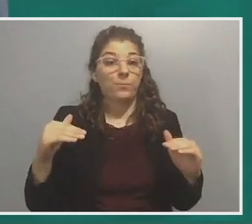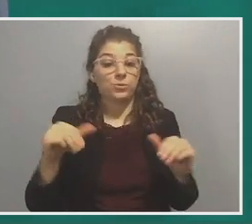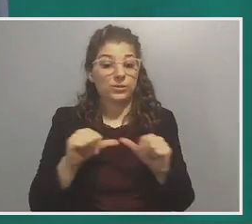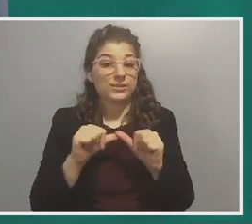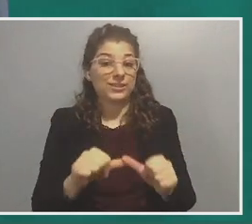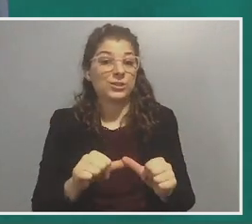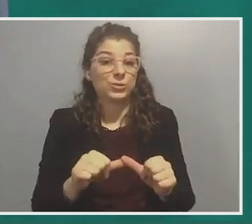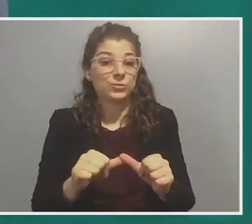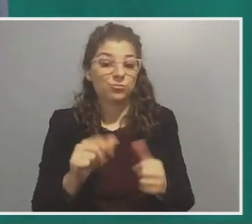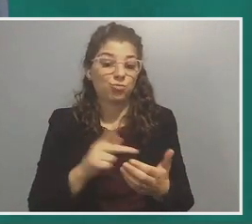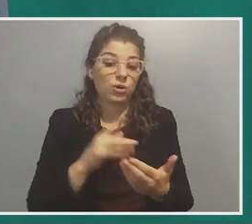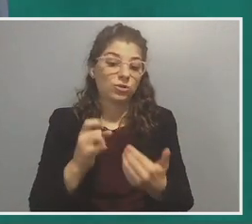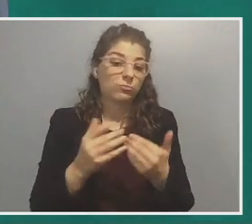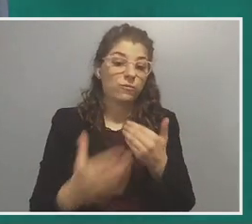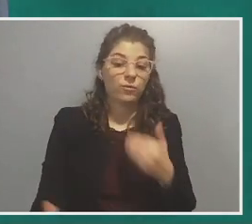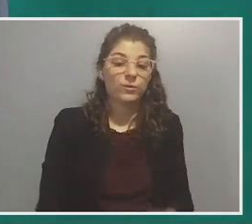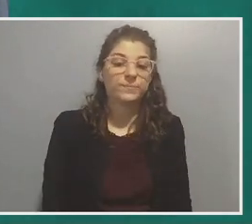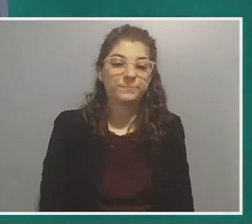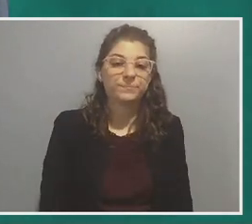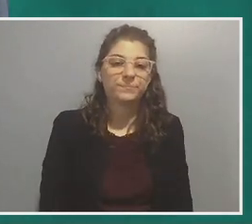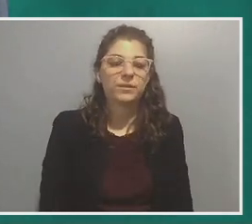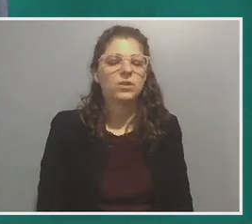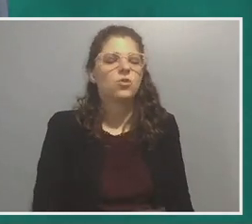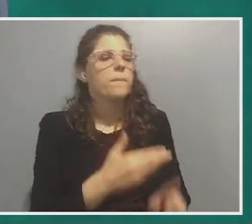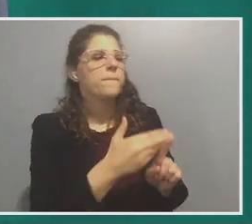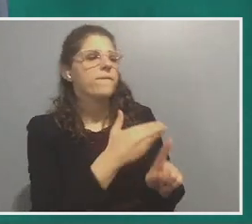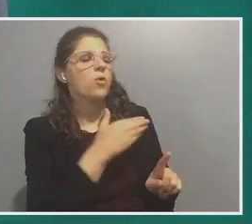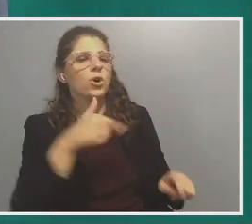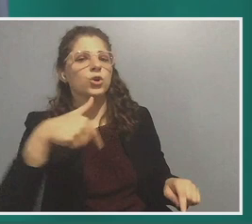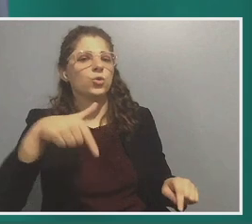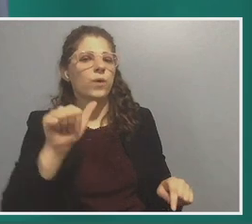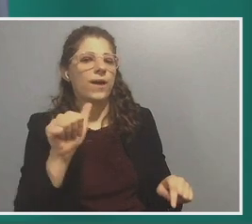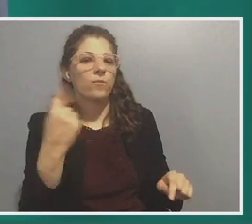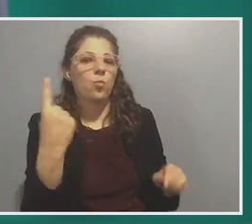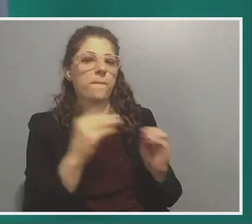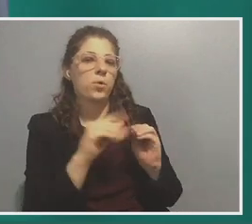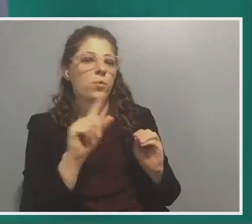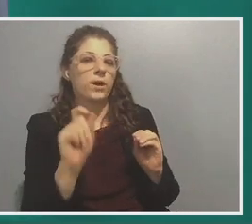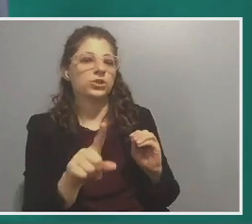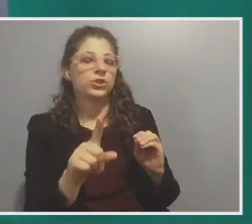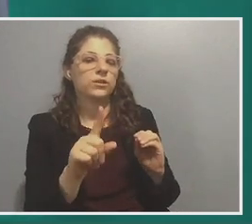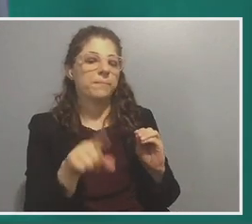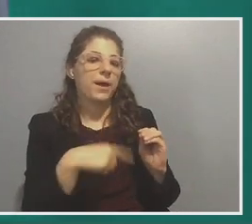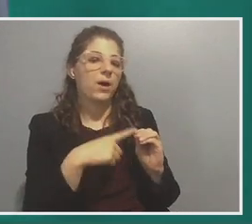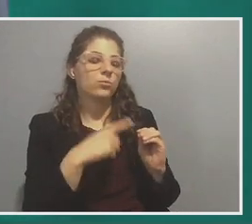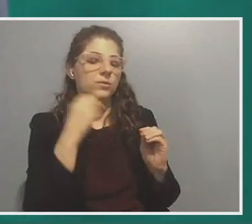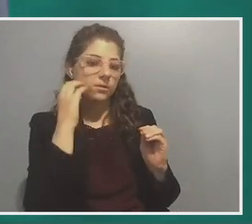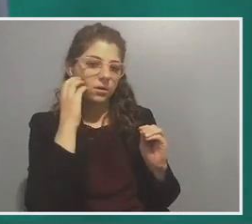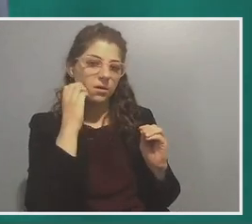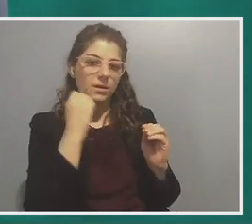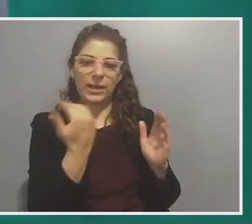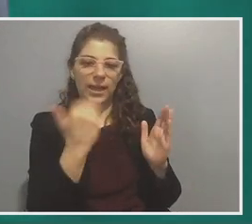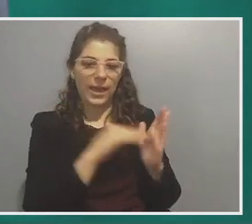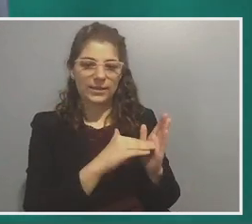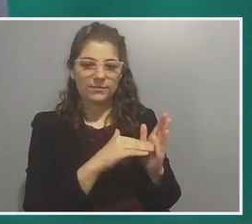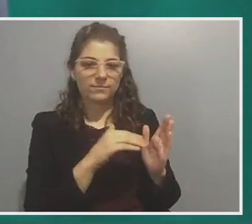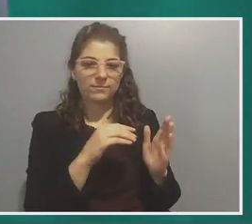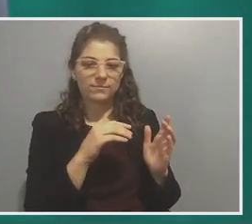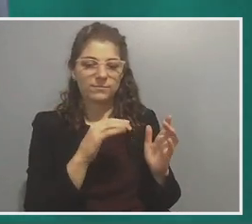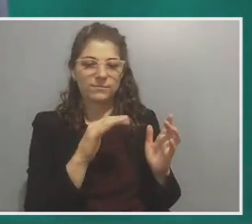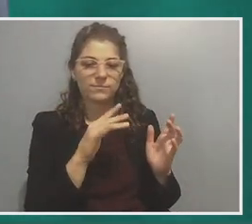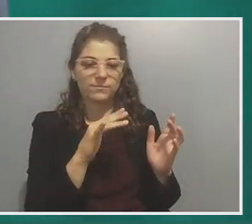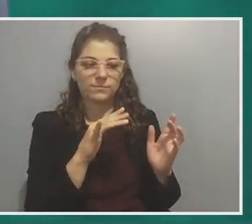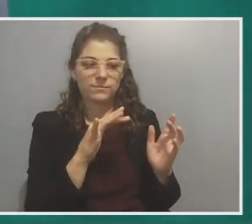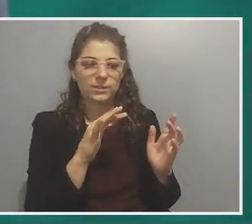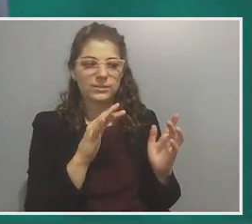in projects moving forward. So before we go into Q and A, I have one more question around, um, again, this, this far